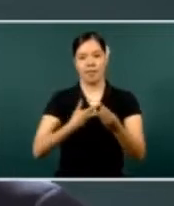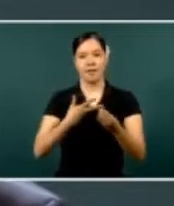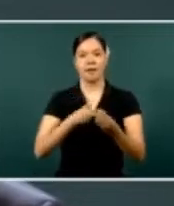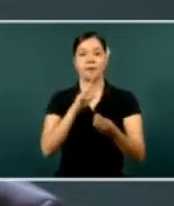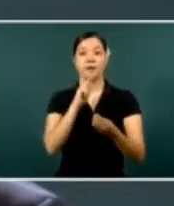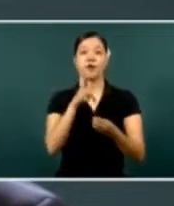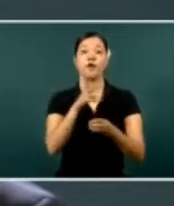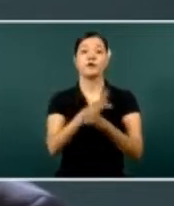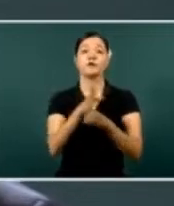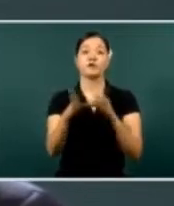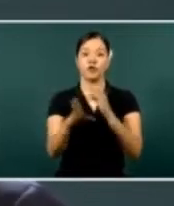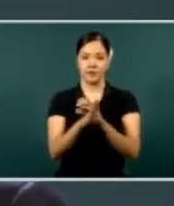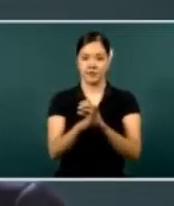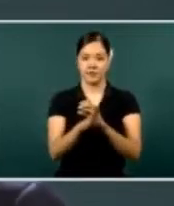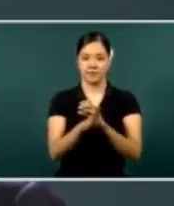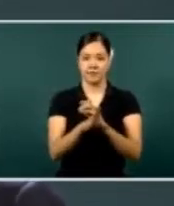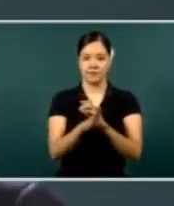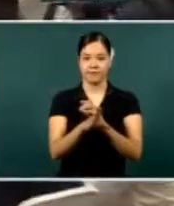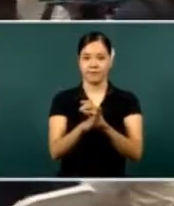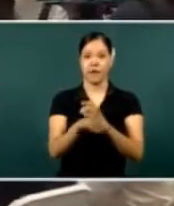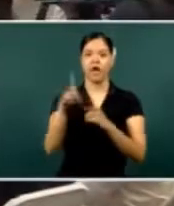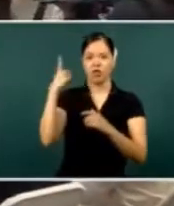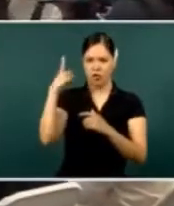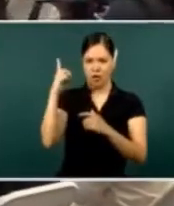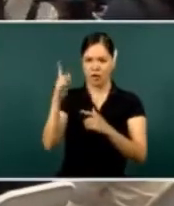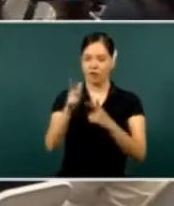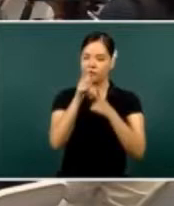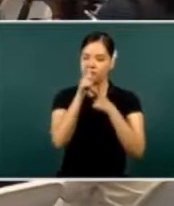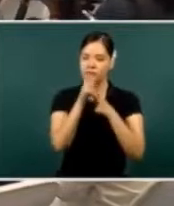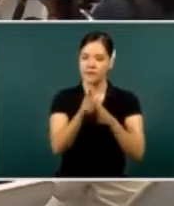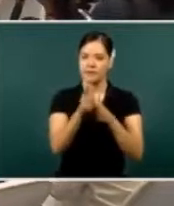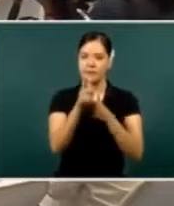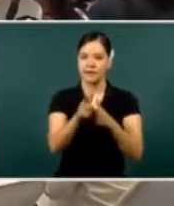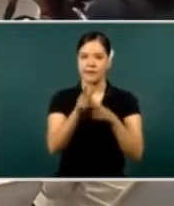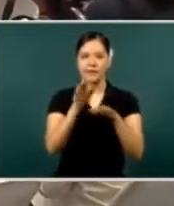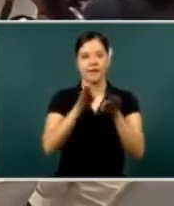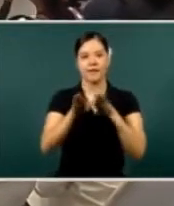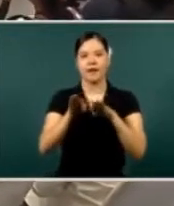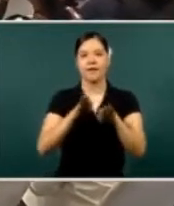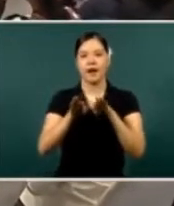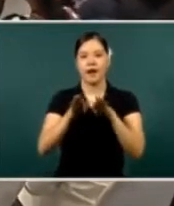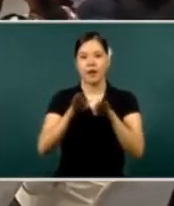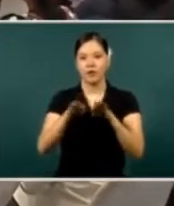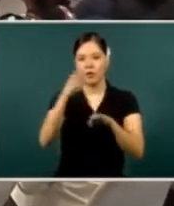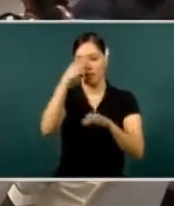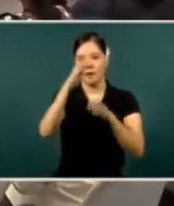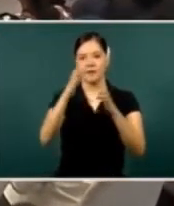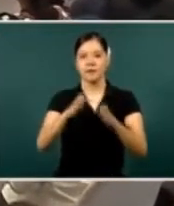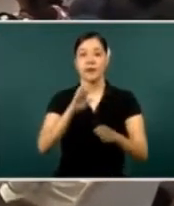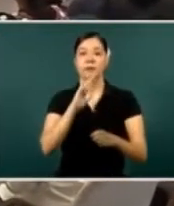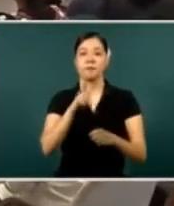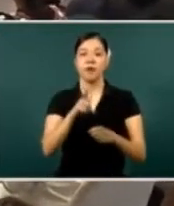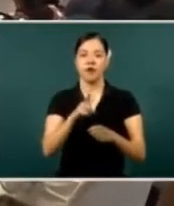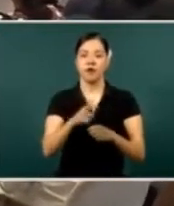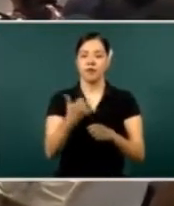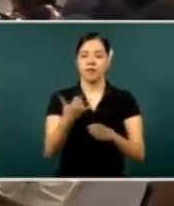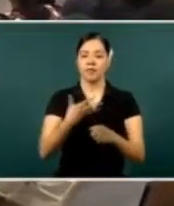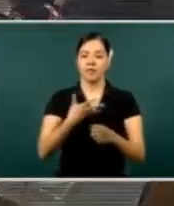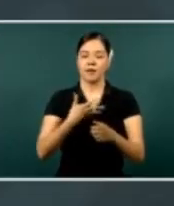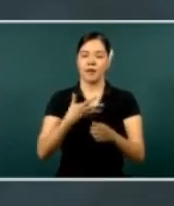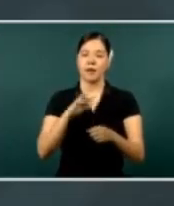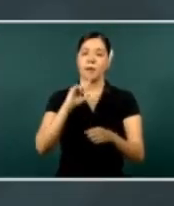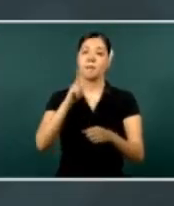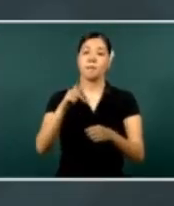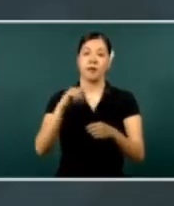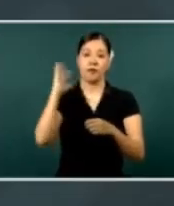Durango, because from Durango we're going to contribute so that your government, day by day, will give better